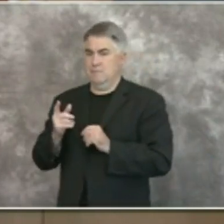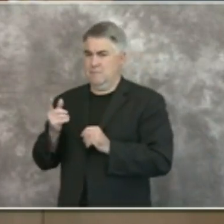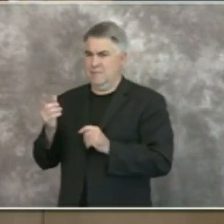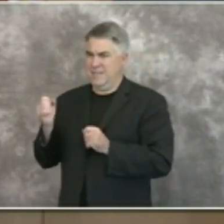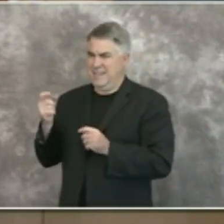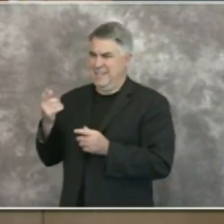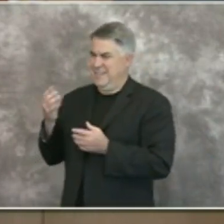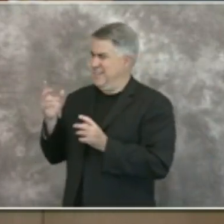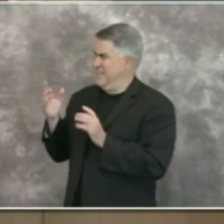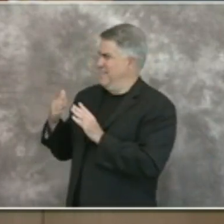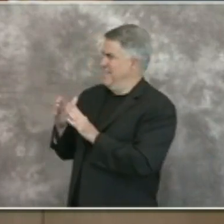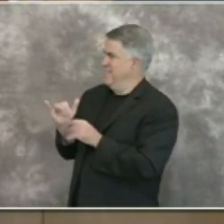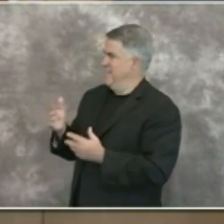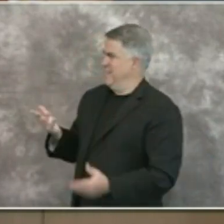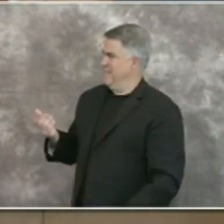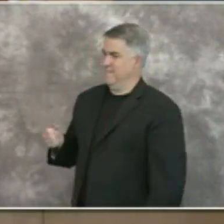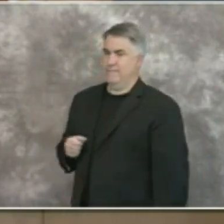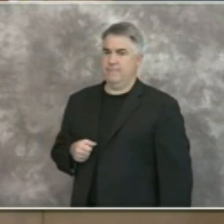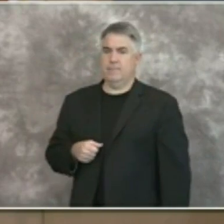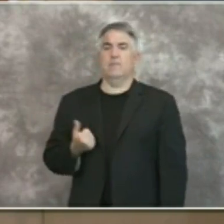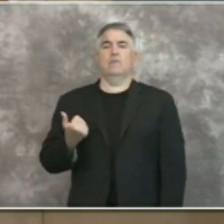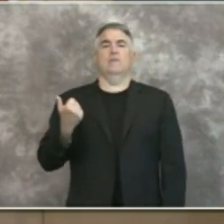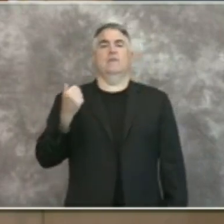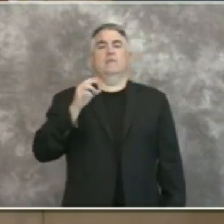that okay dr wooden's going to respond